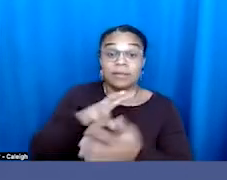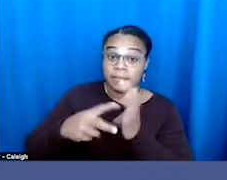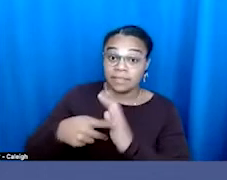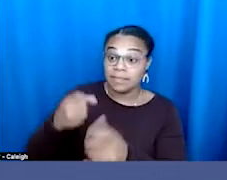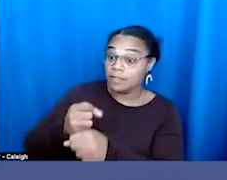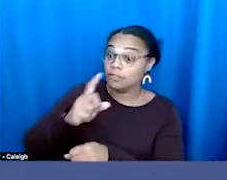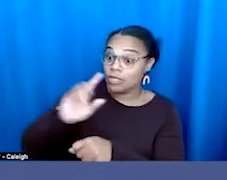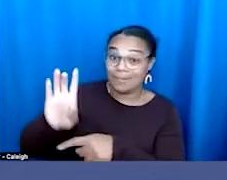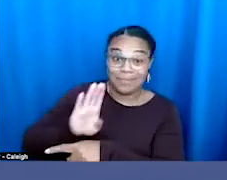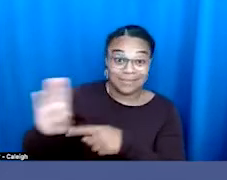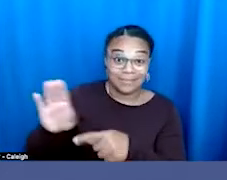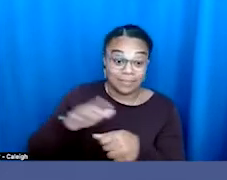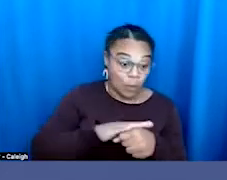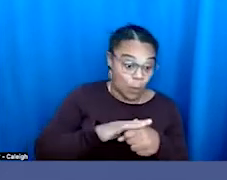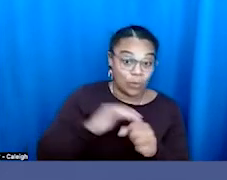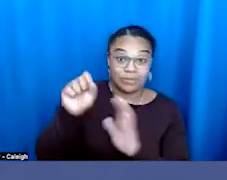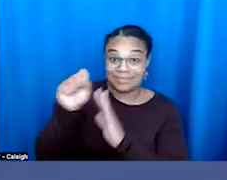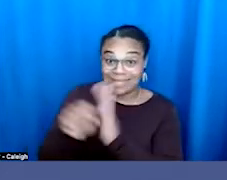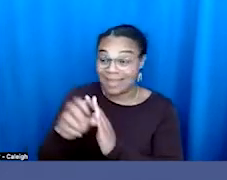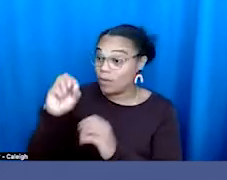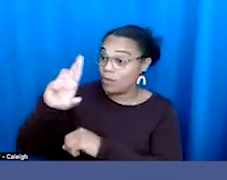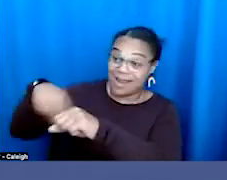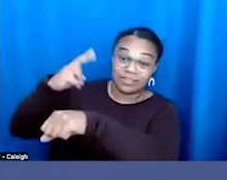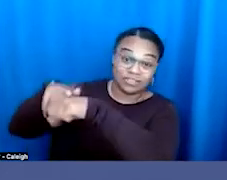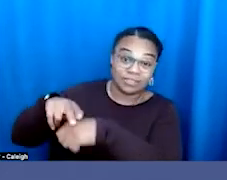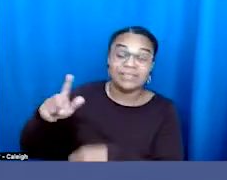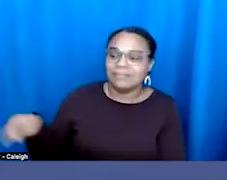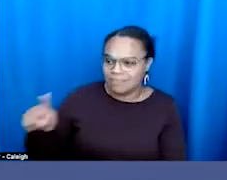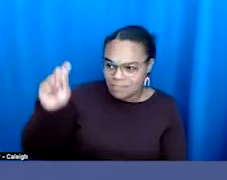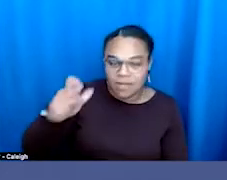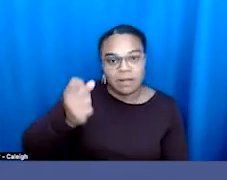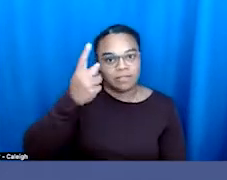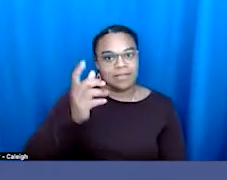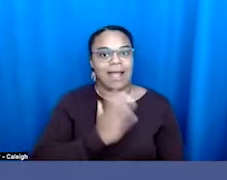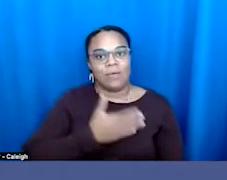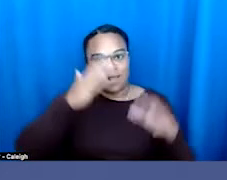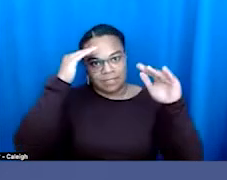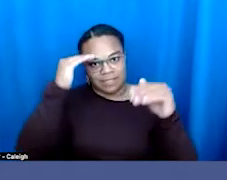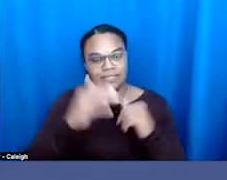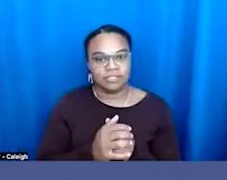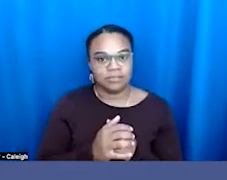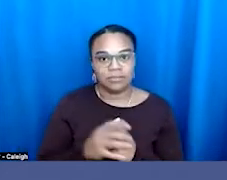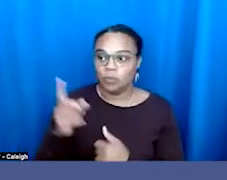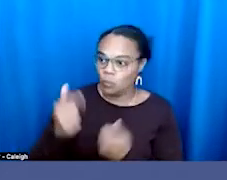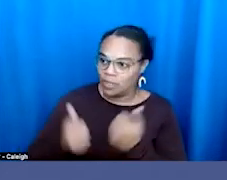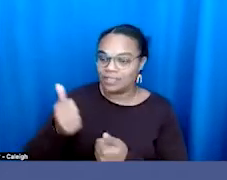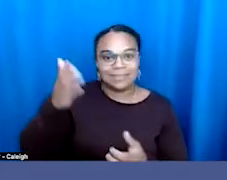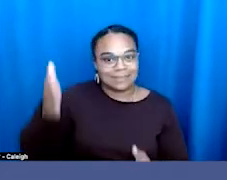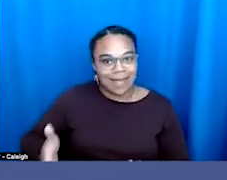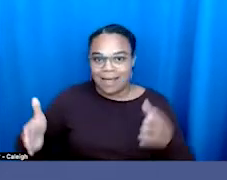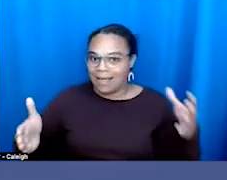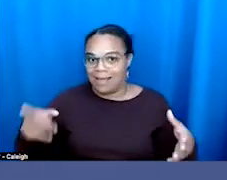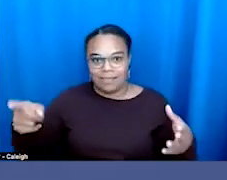statewide, nationally understand our expectation on which side of this fight they will stand on. We use our